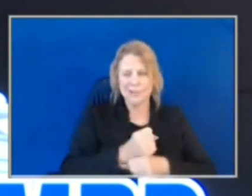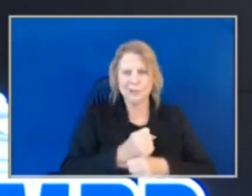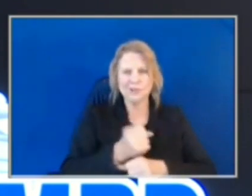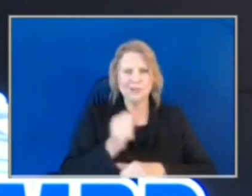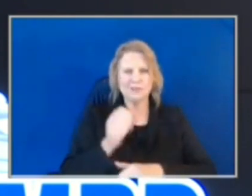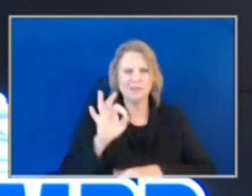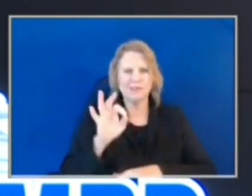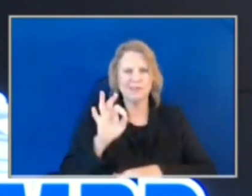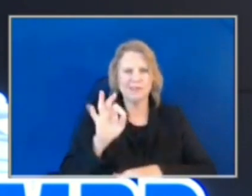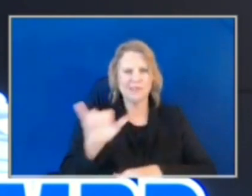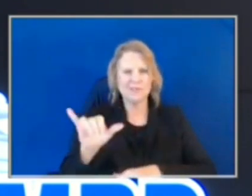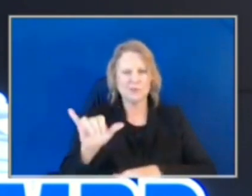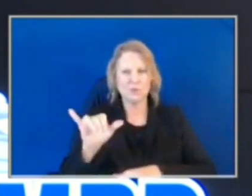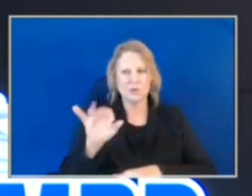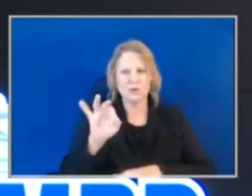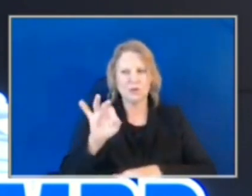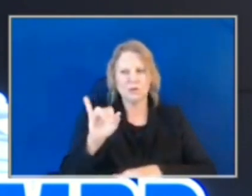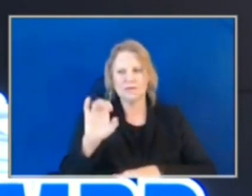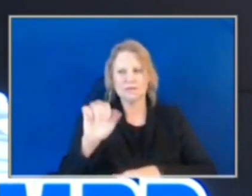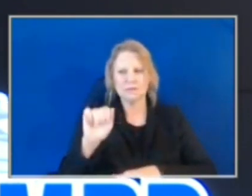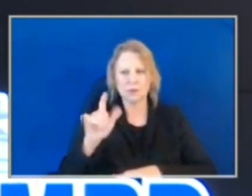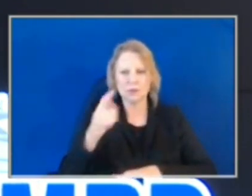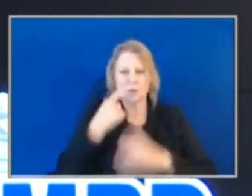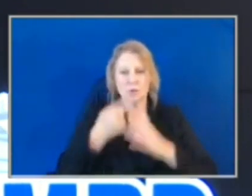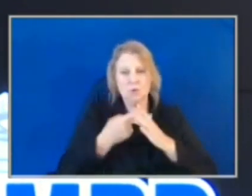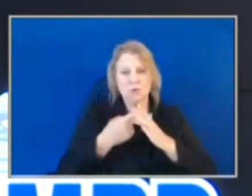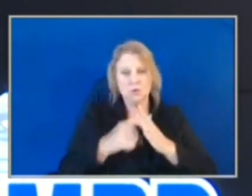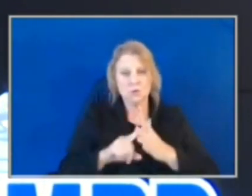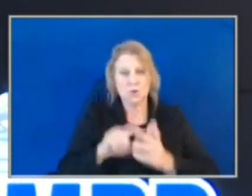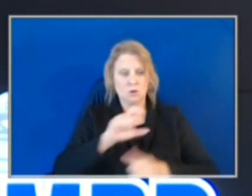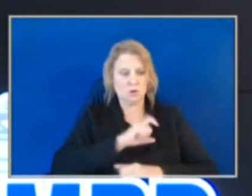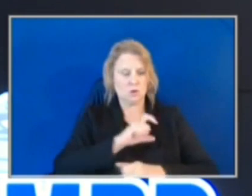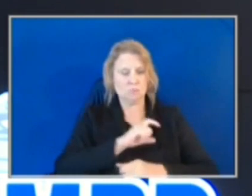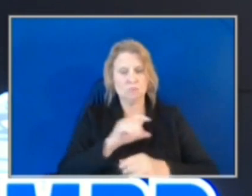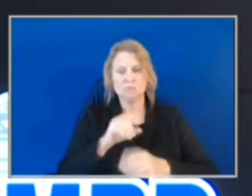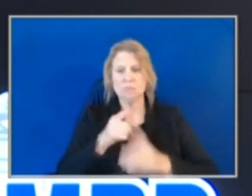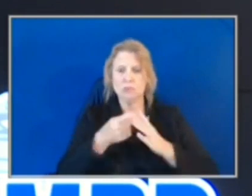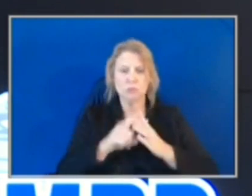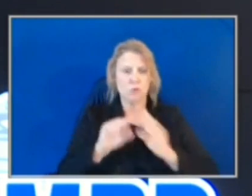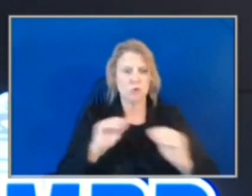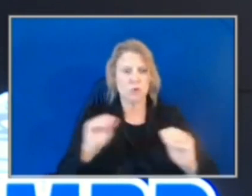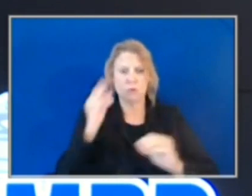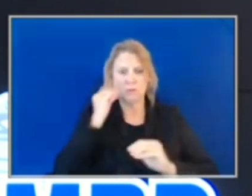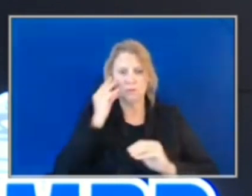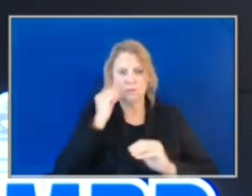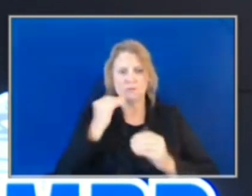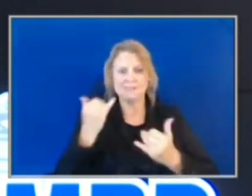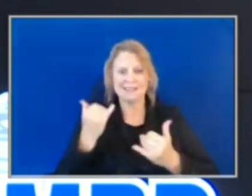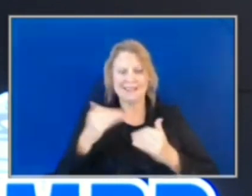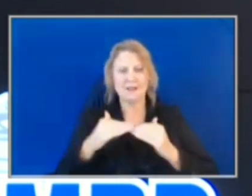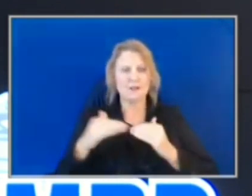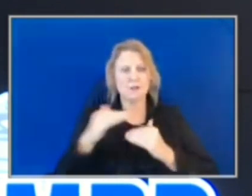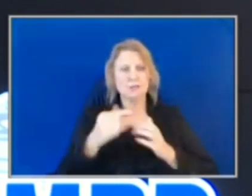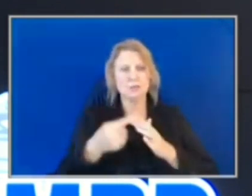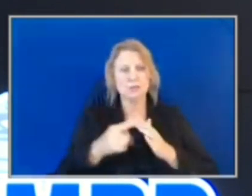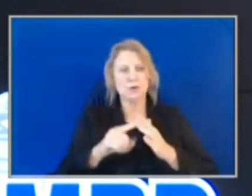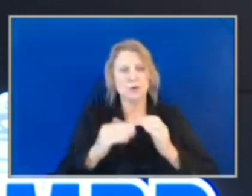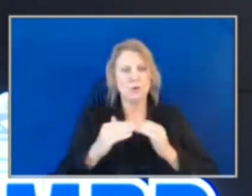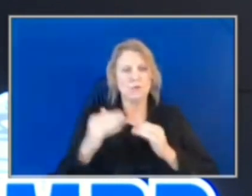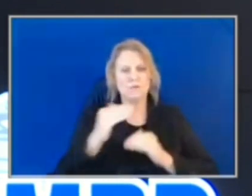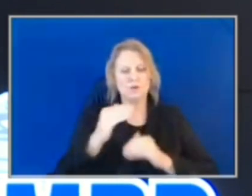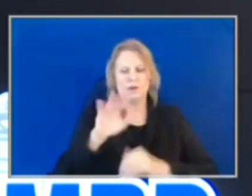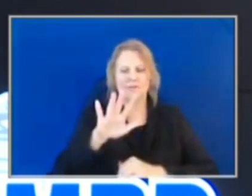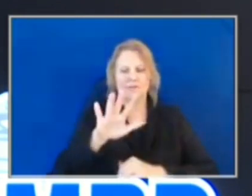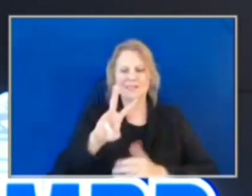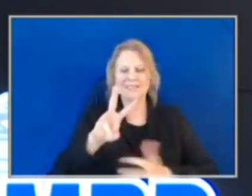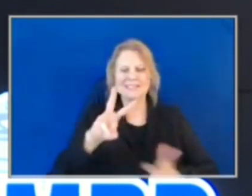the starting salary for police officer with no previous experience is now over $56,000. And that's